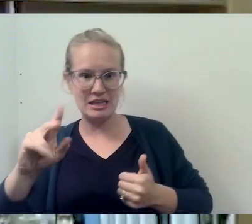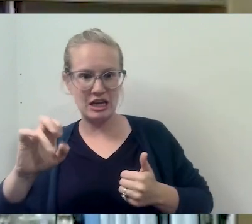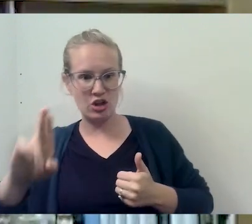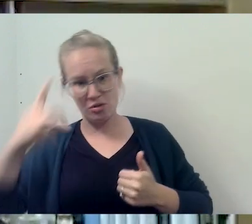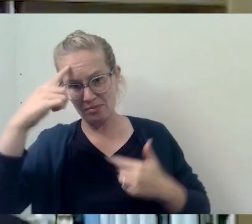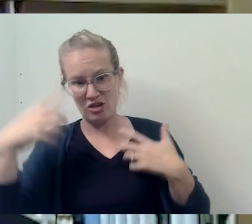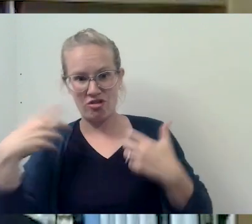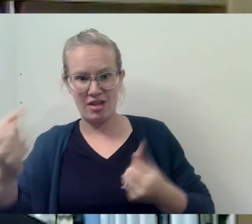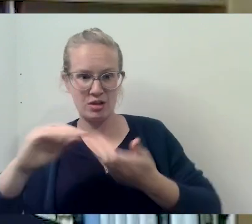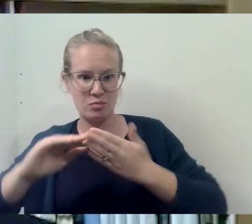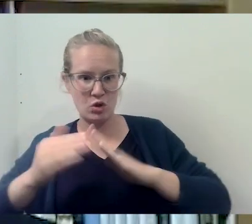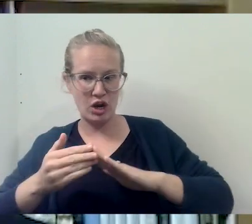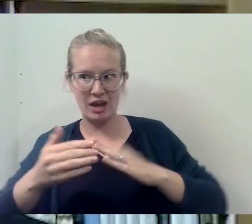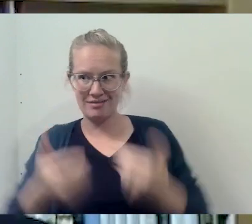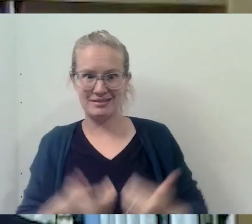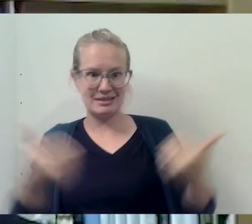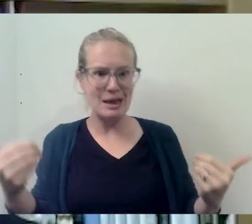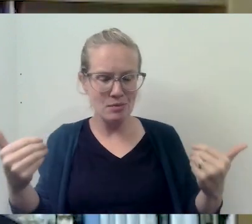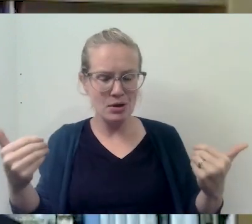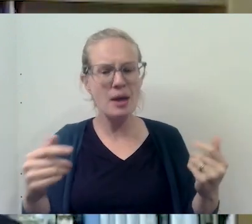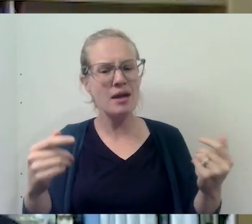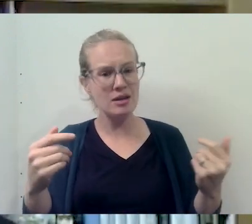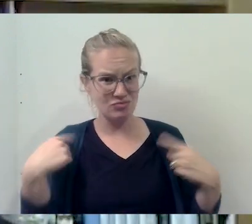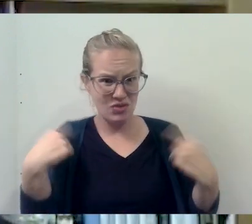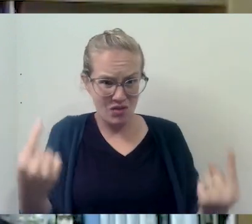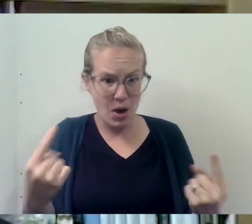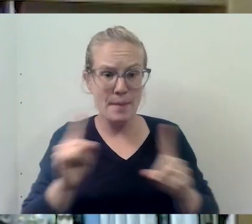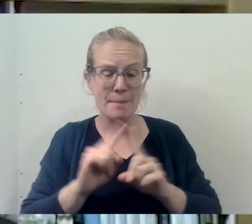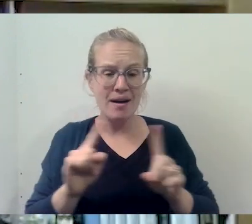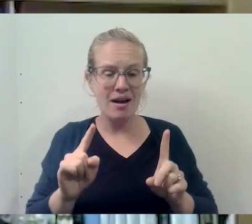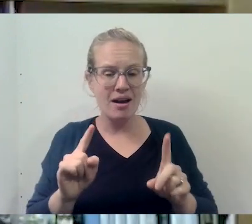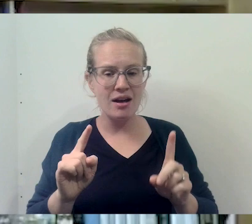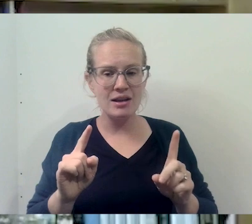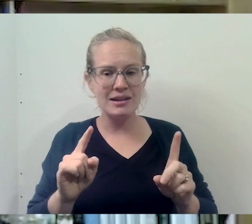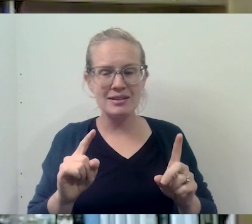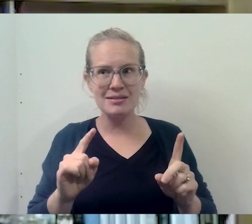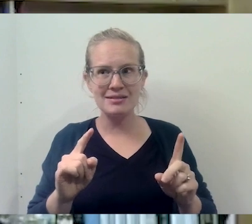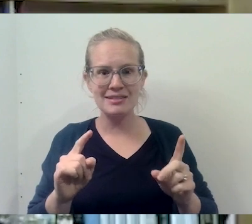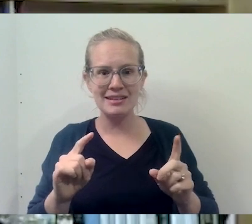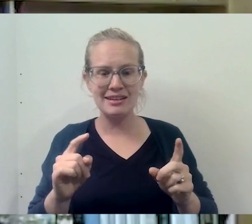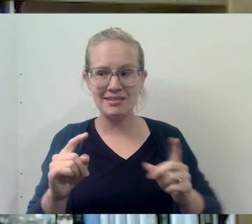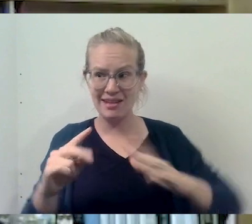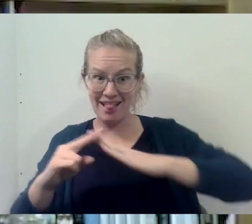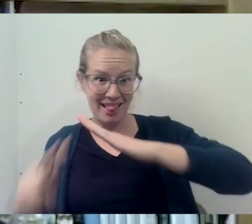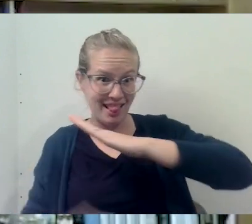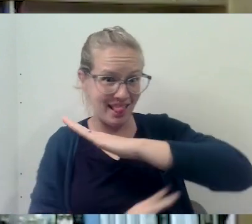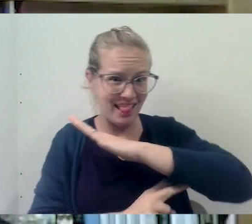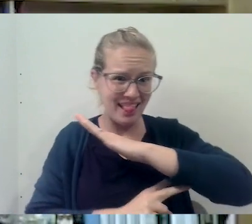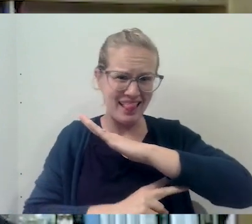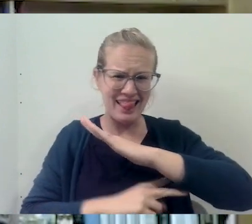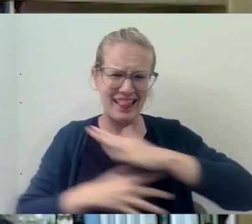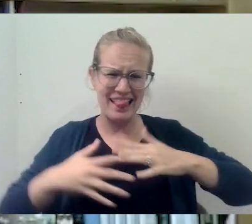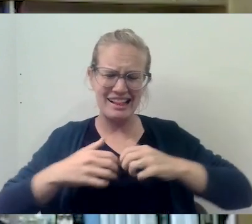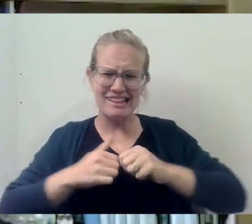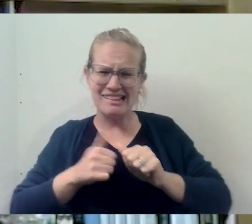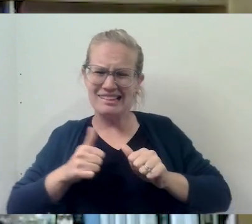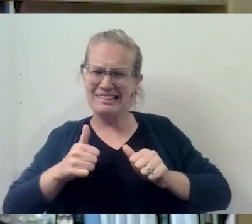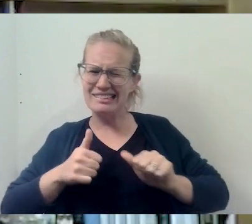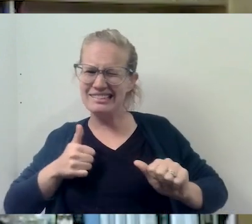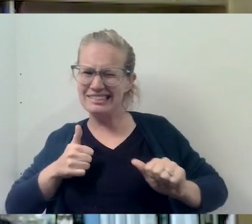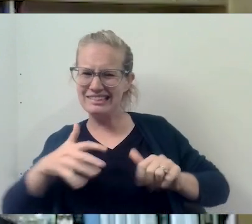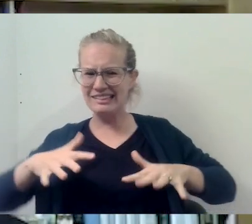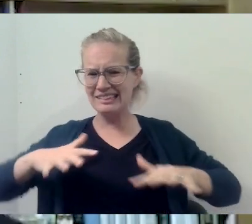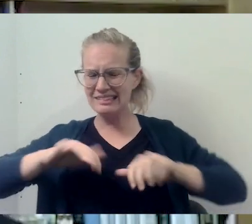health community, but there's been sort of a reluctance in some respects to bridge these two worlds over the many, many